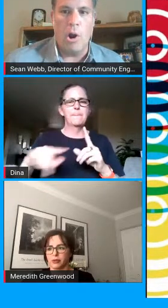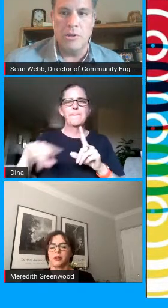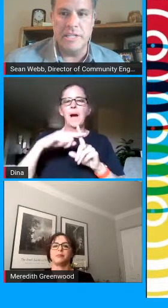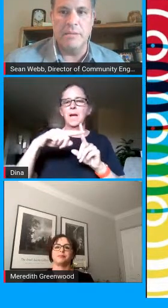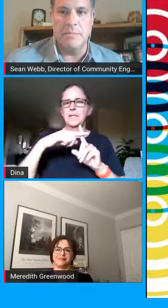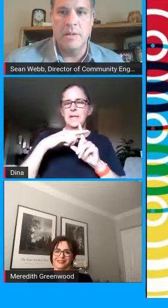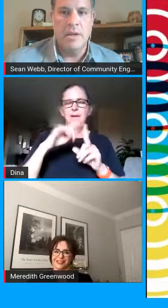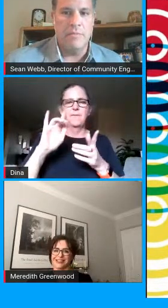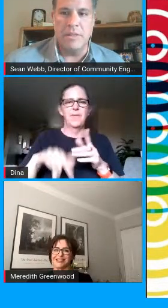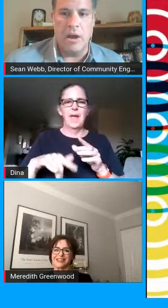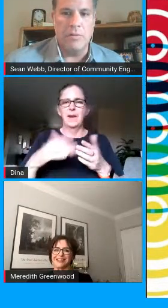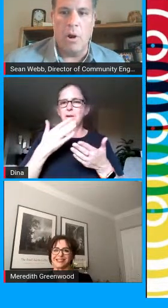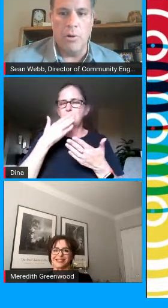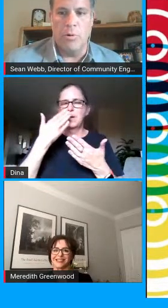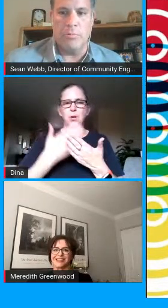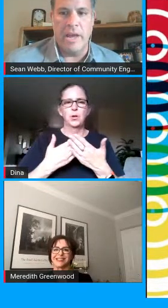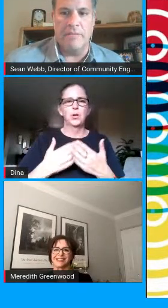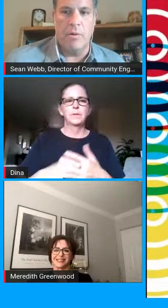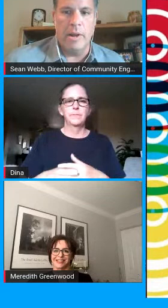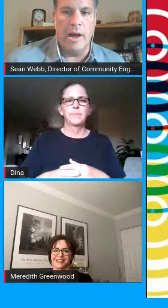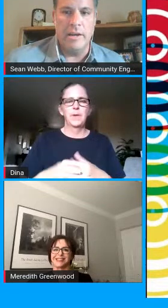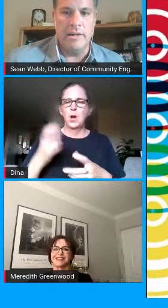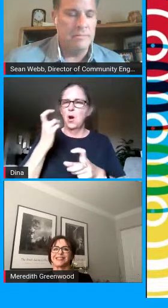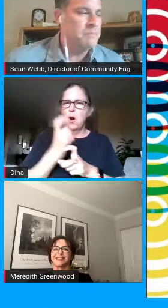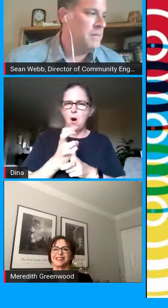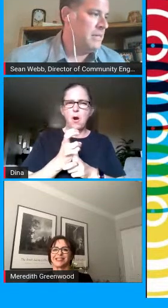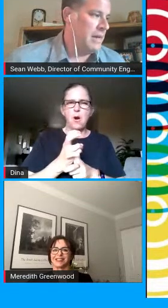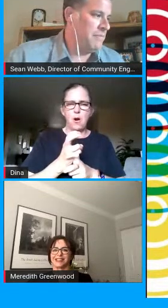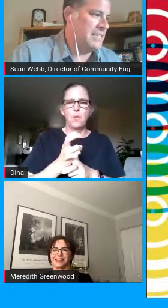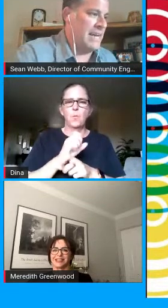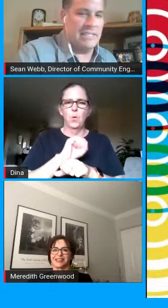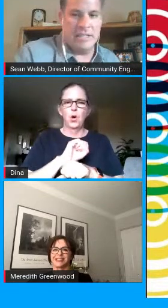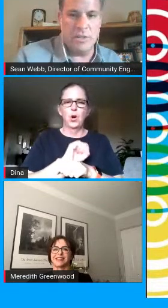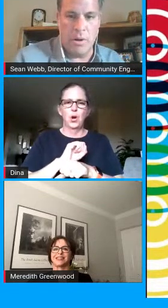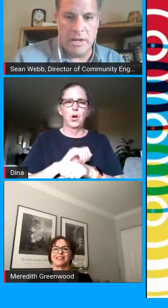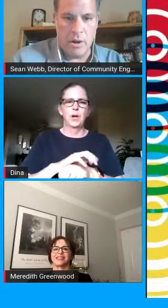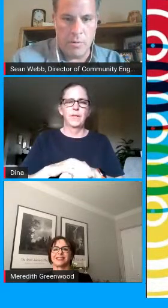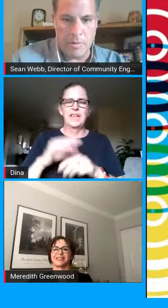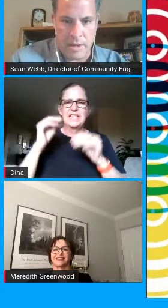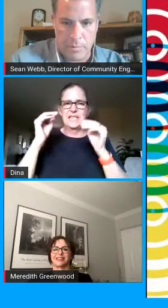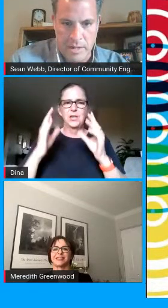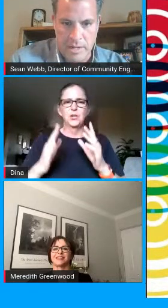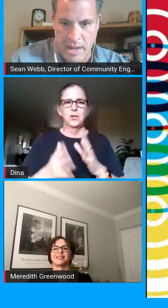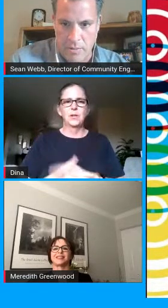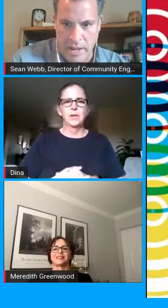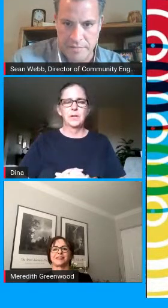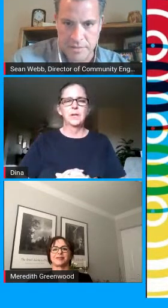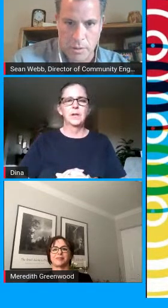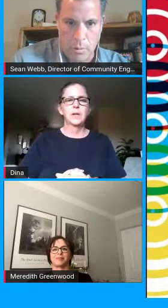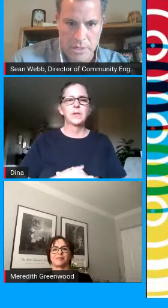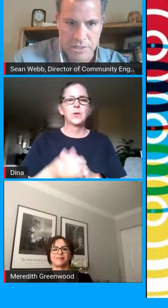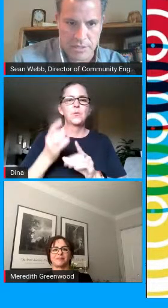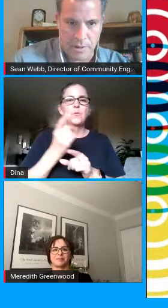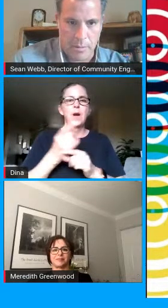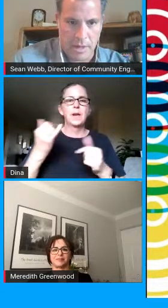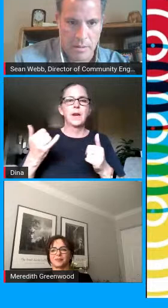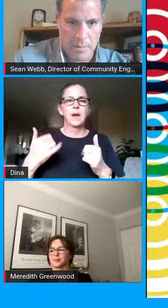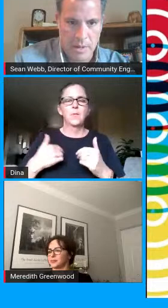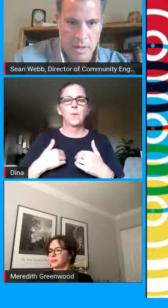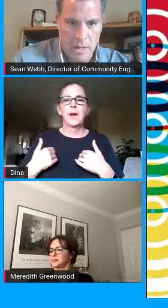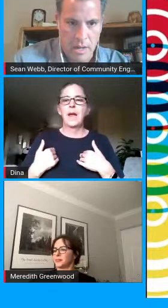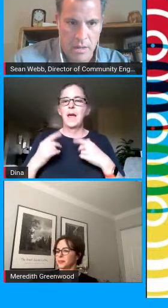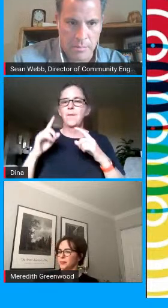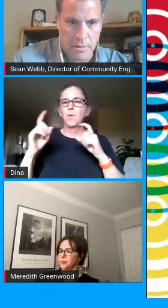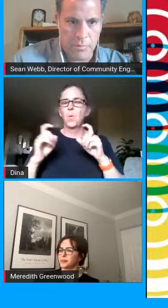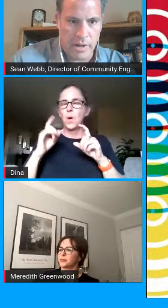of the hard team with the hard work we have going on and yeah fantastic so i know that we now have some questions that are coming